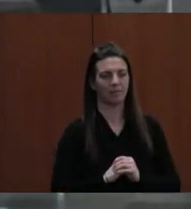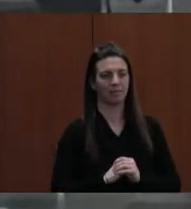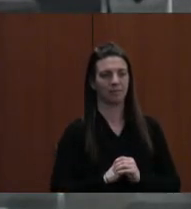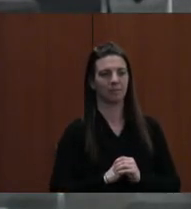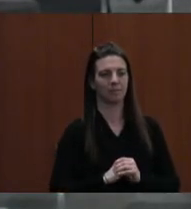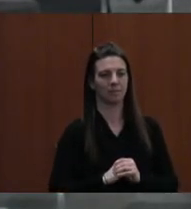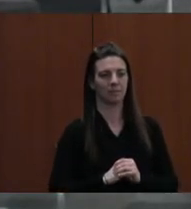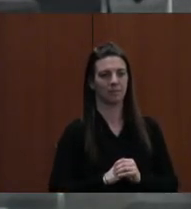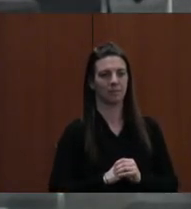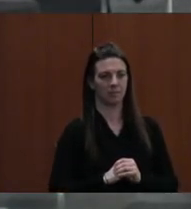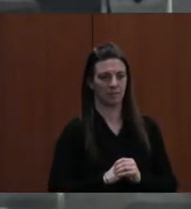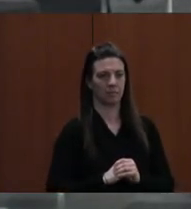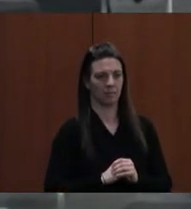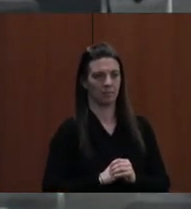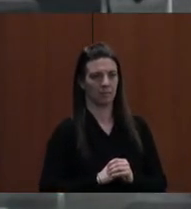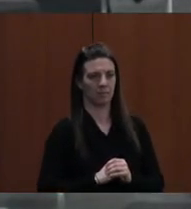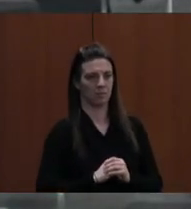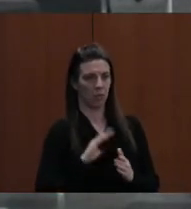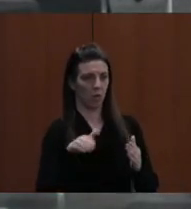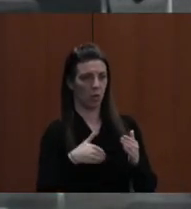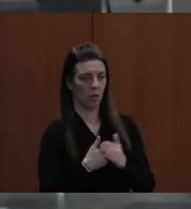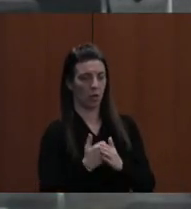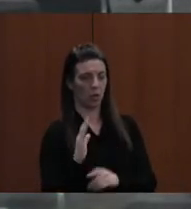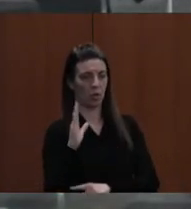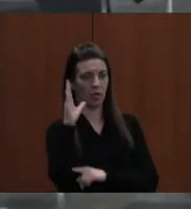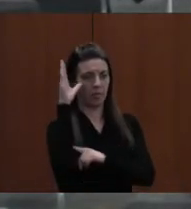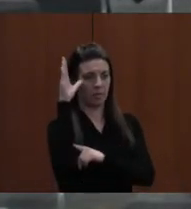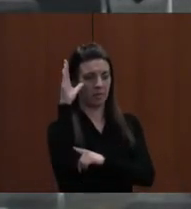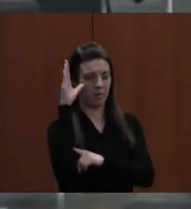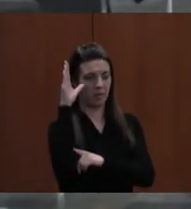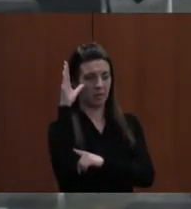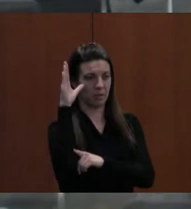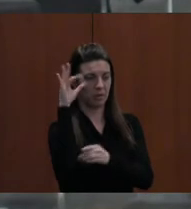All those in favor of the motion?